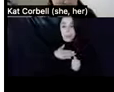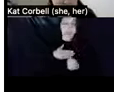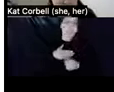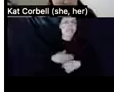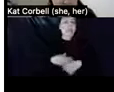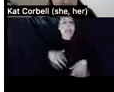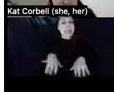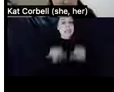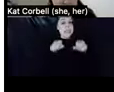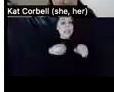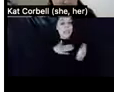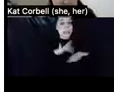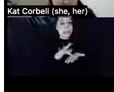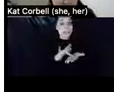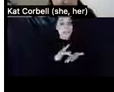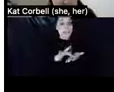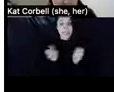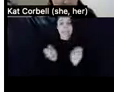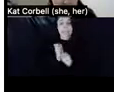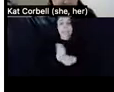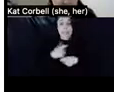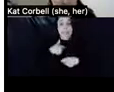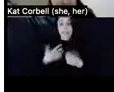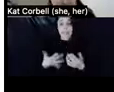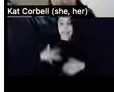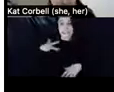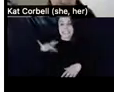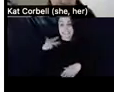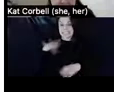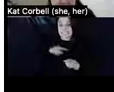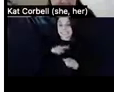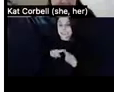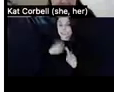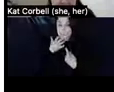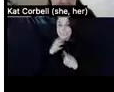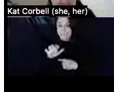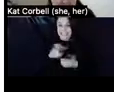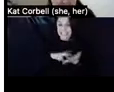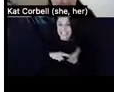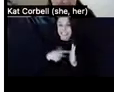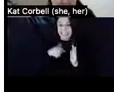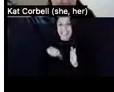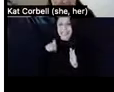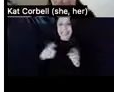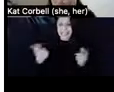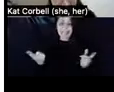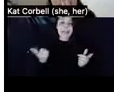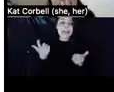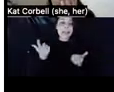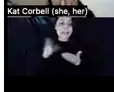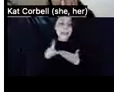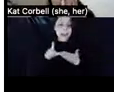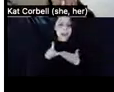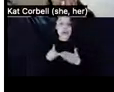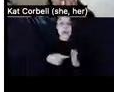um, sensitive to heat. So that would be something where I would, um, you know, need to get a letter from my psychiatrist to say that I need air